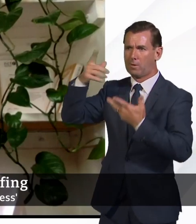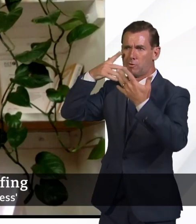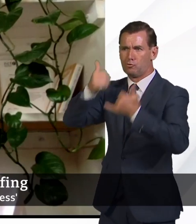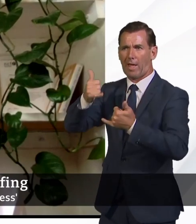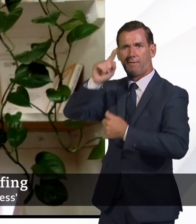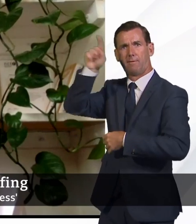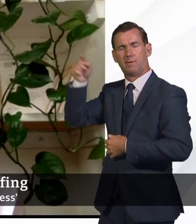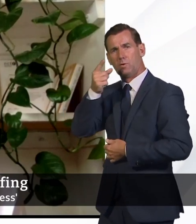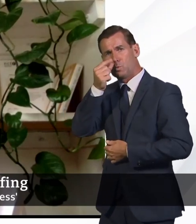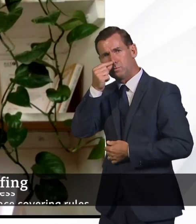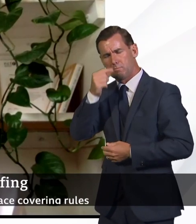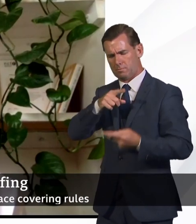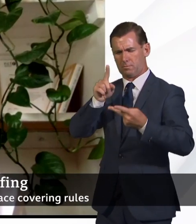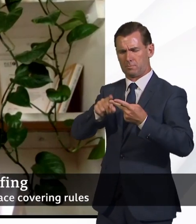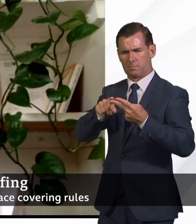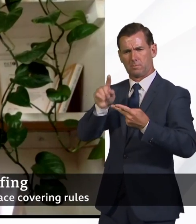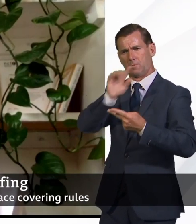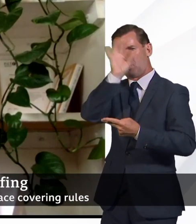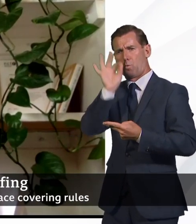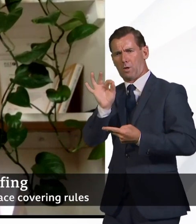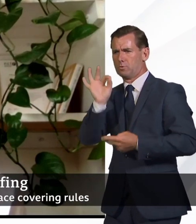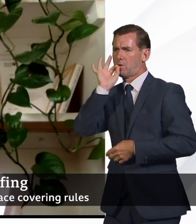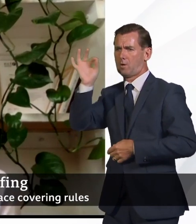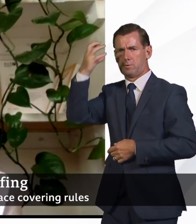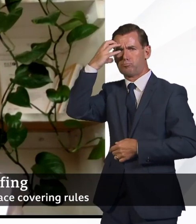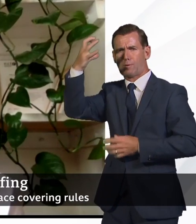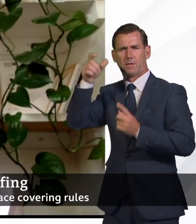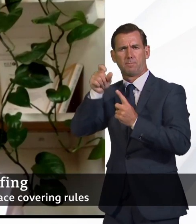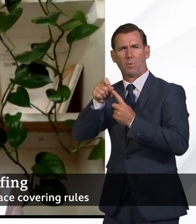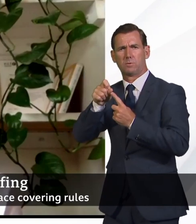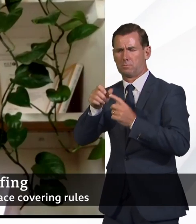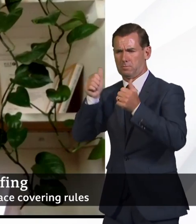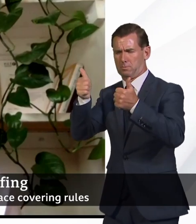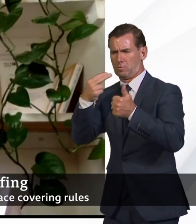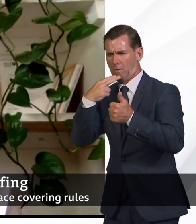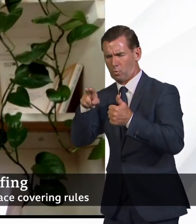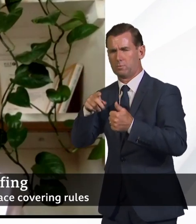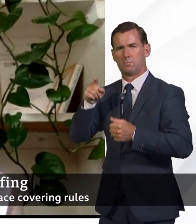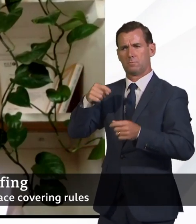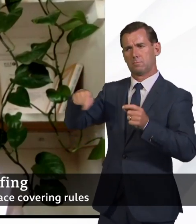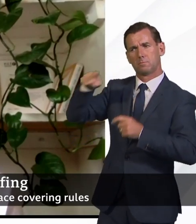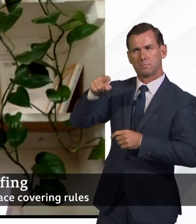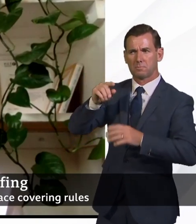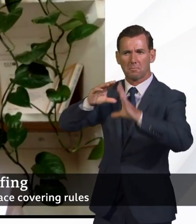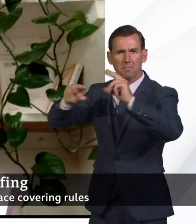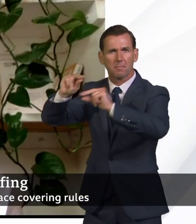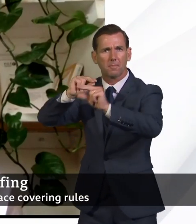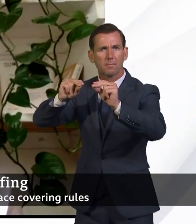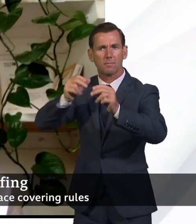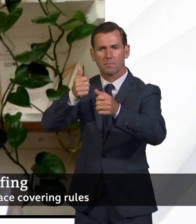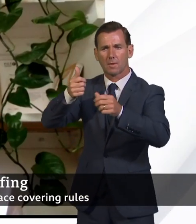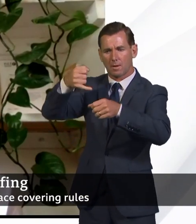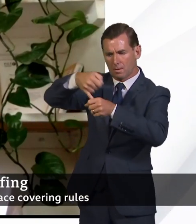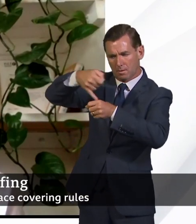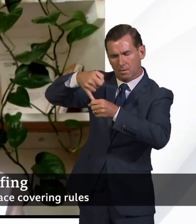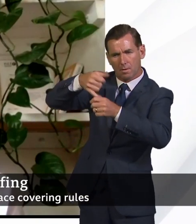Powis, please. Good afternoon, Professor. There have been reports recently of concern within the pharmaceutical industry that the combined strain of